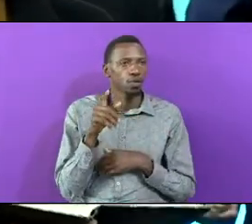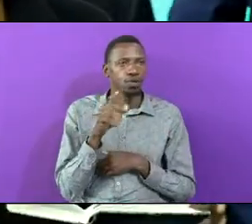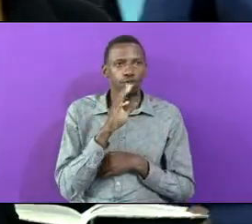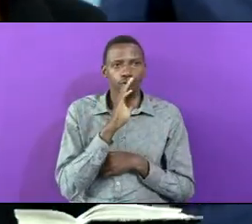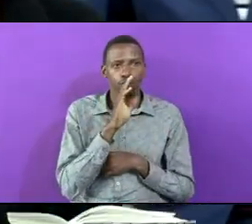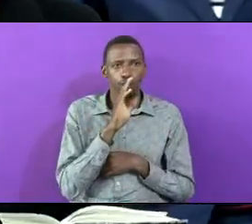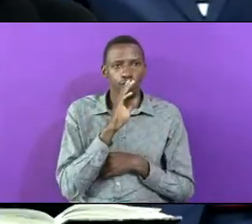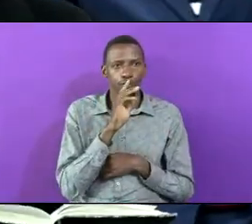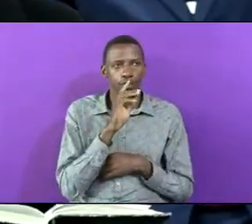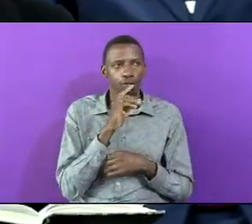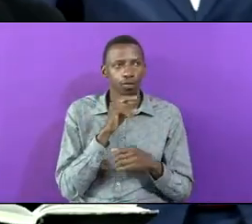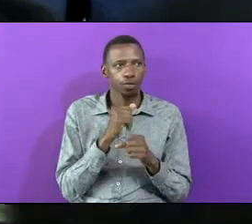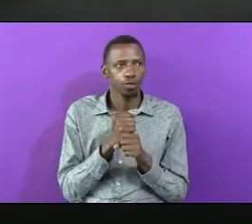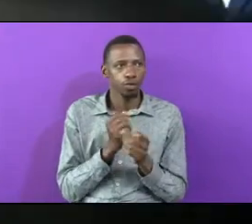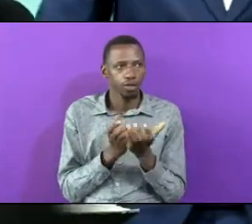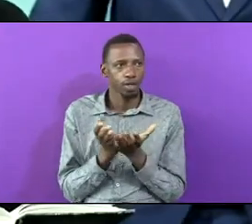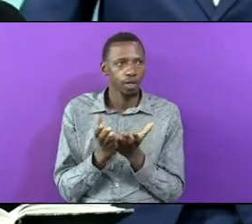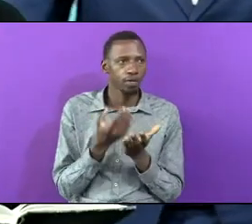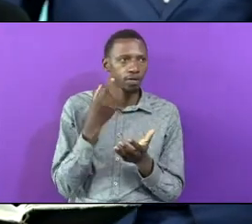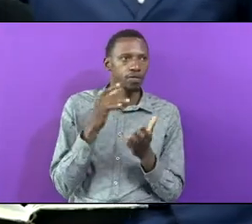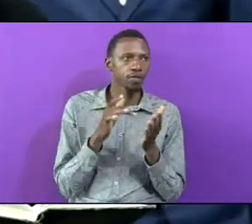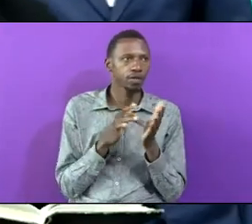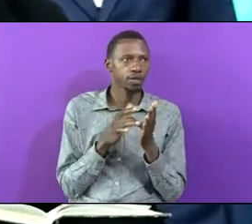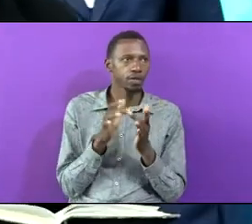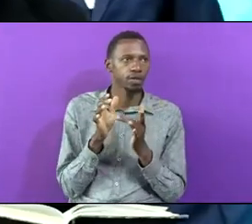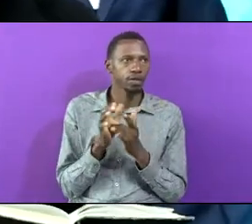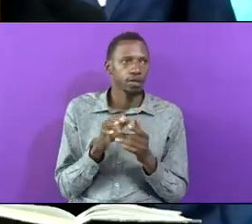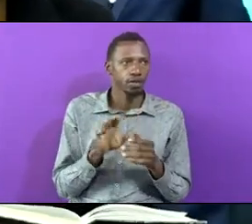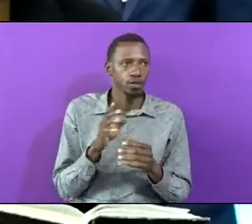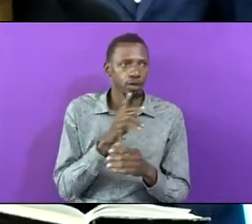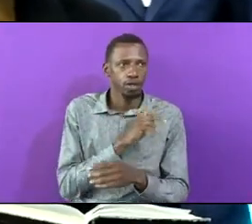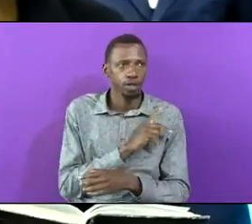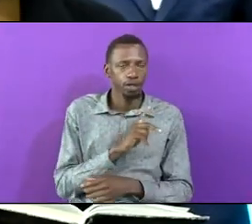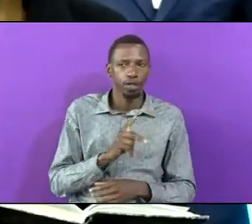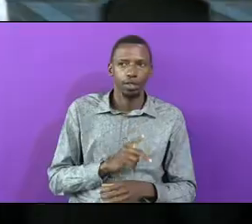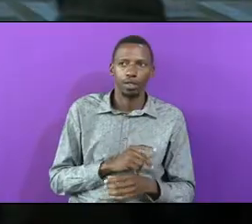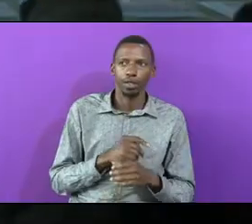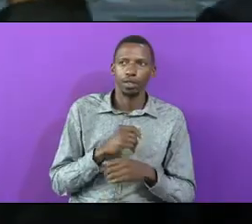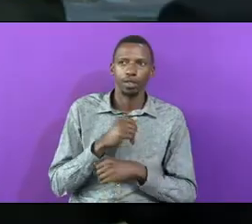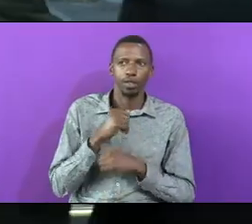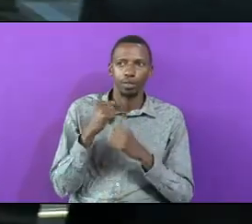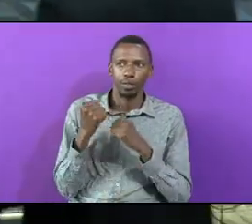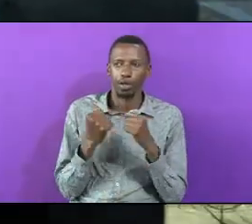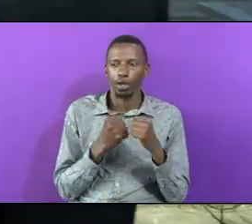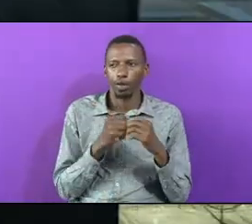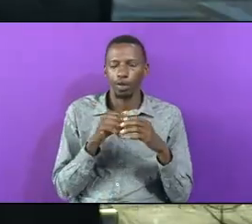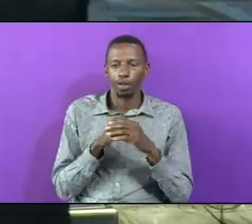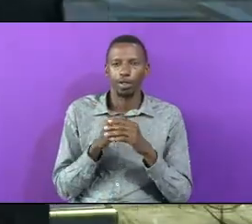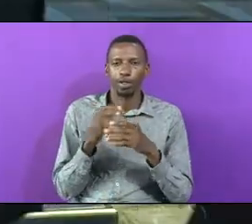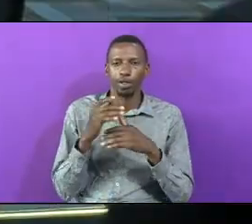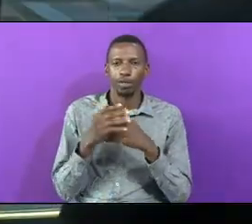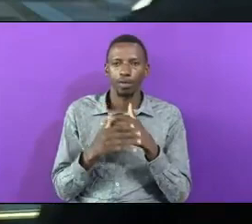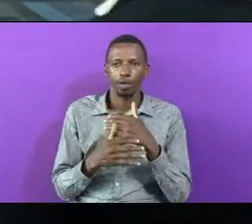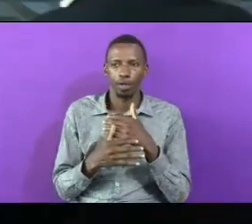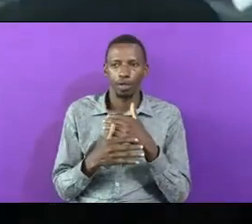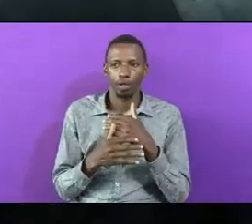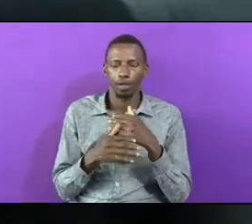You Do Service For Jesus Your King There's Power In The Blood